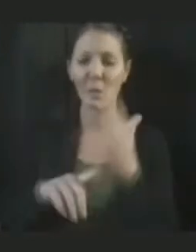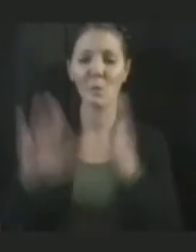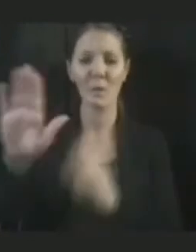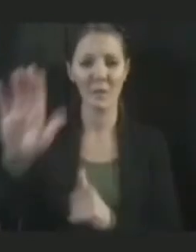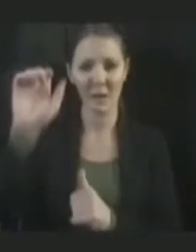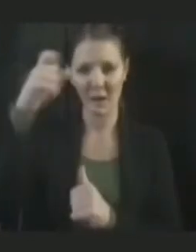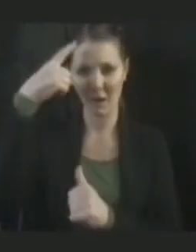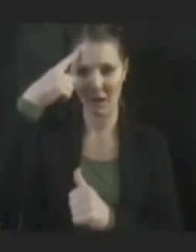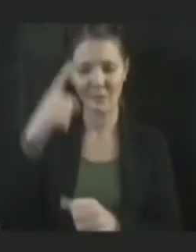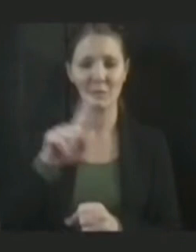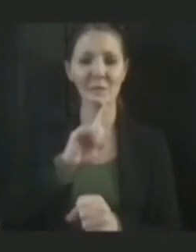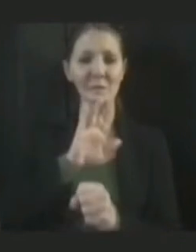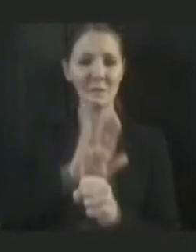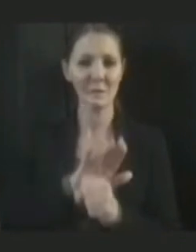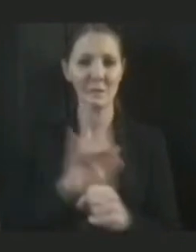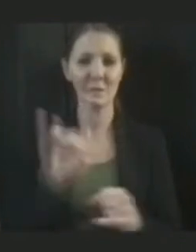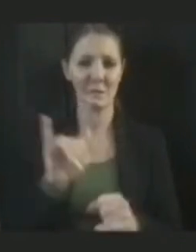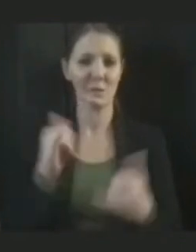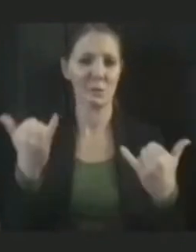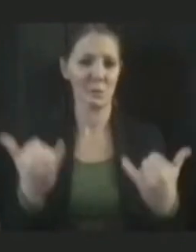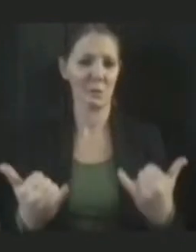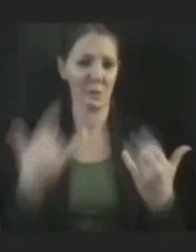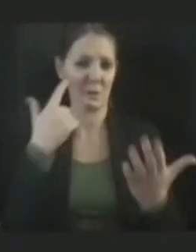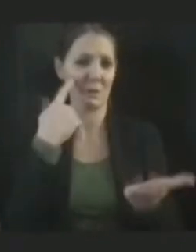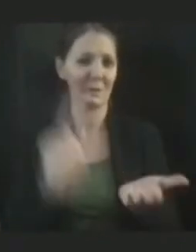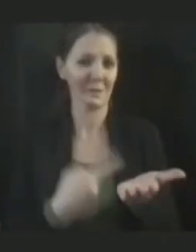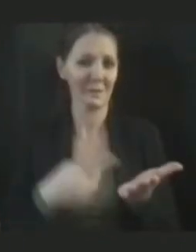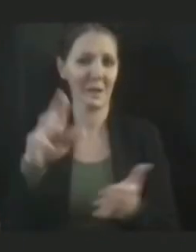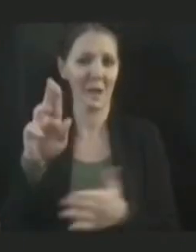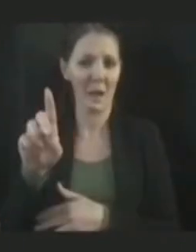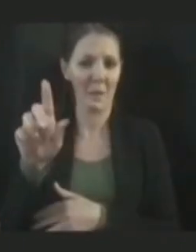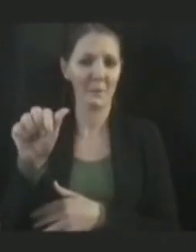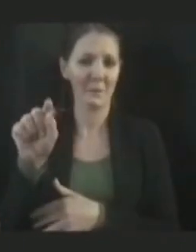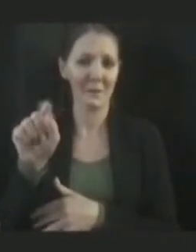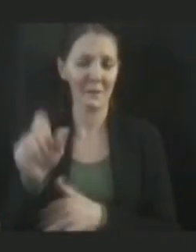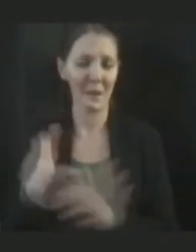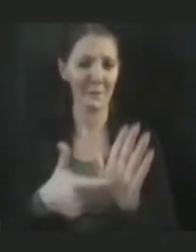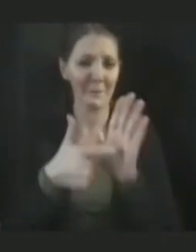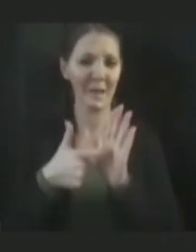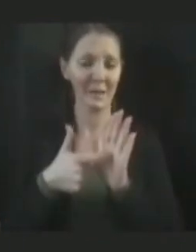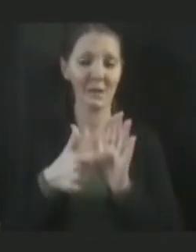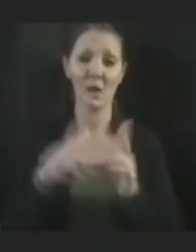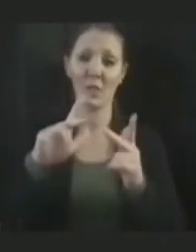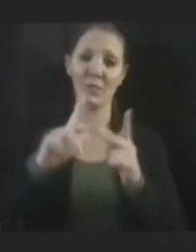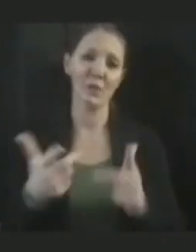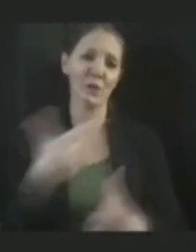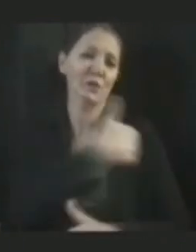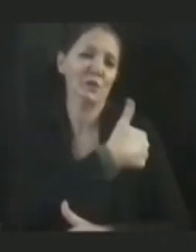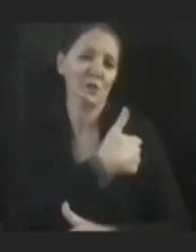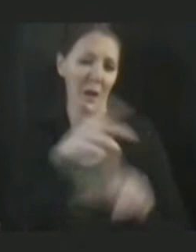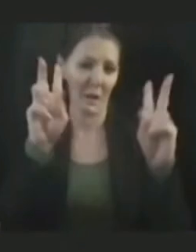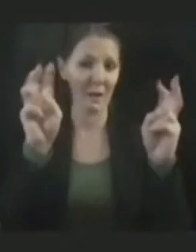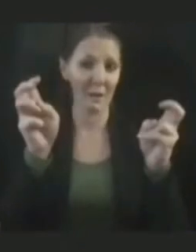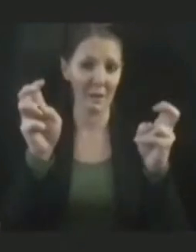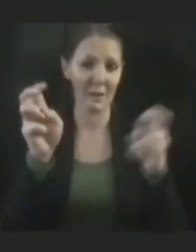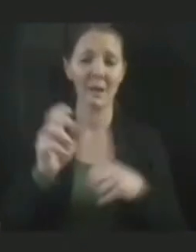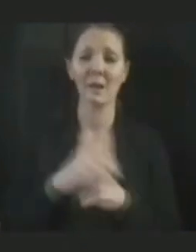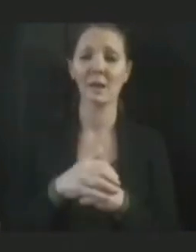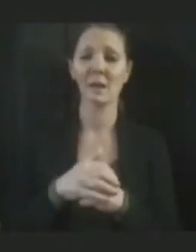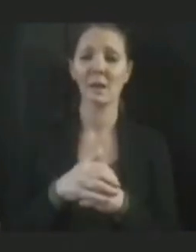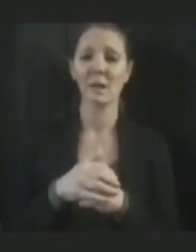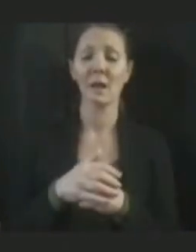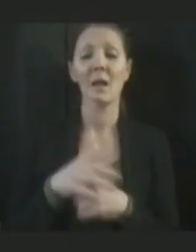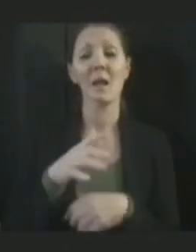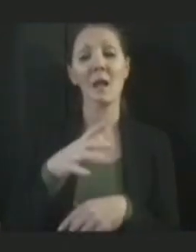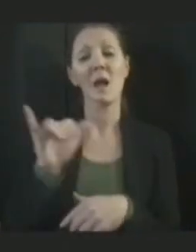today in this, in this new updated mandate, the third shot, if you will. And, and, and going